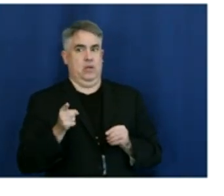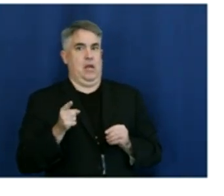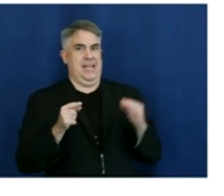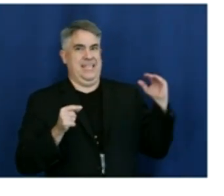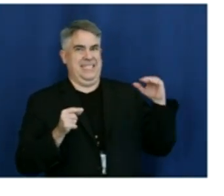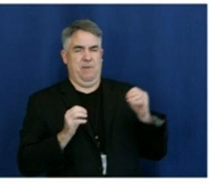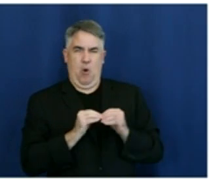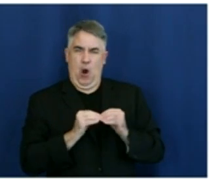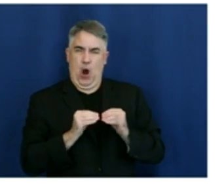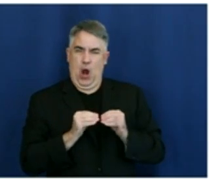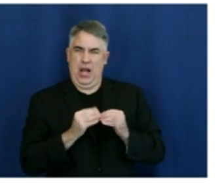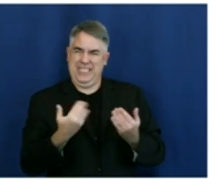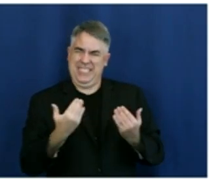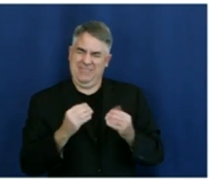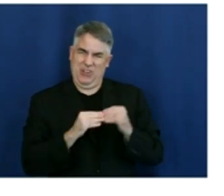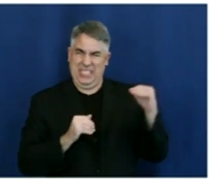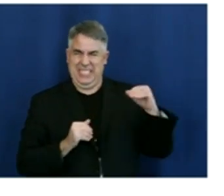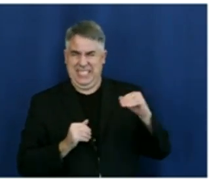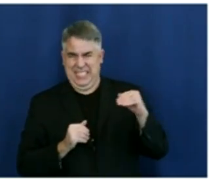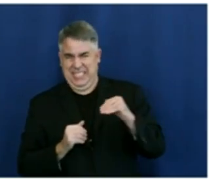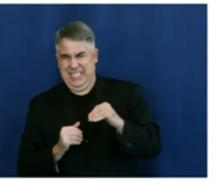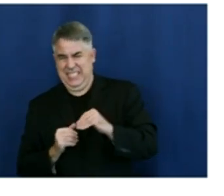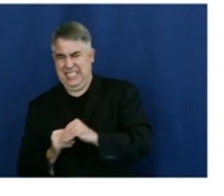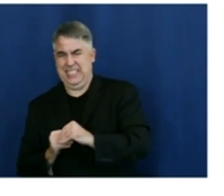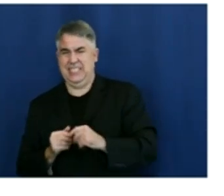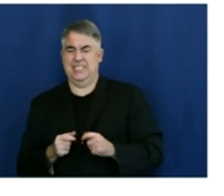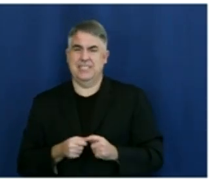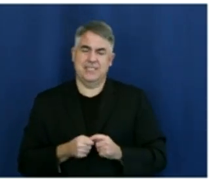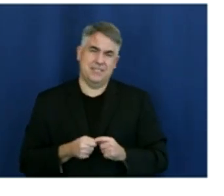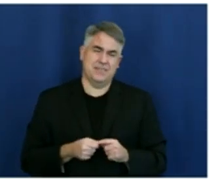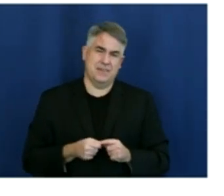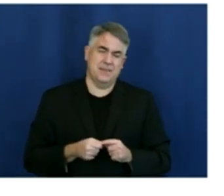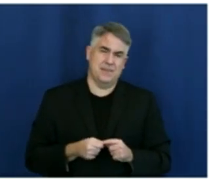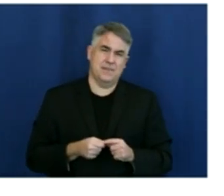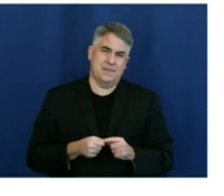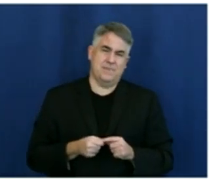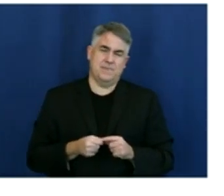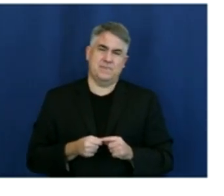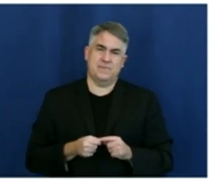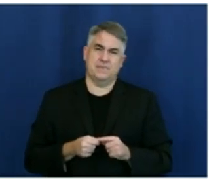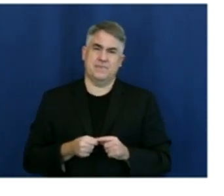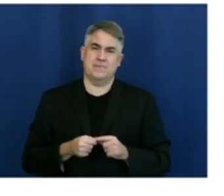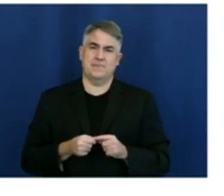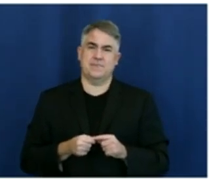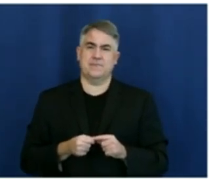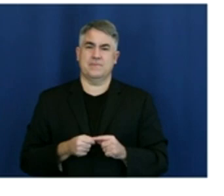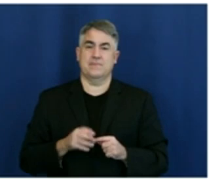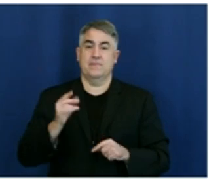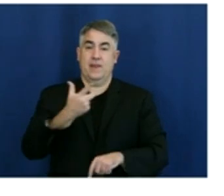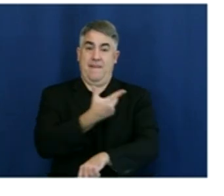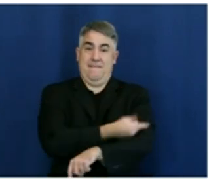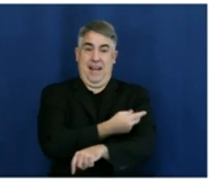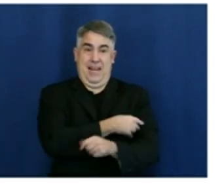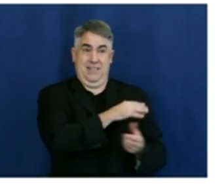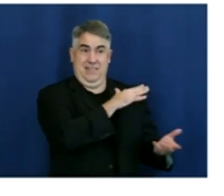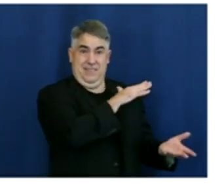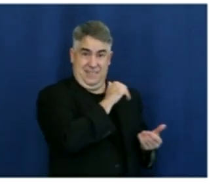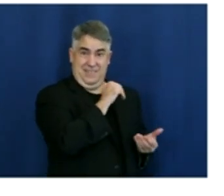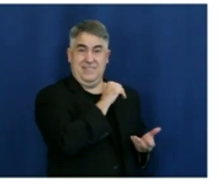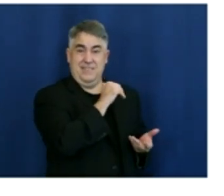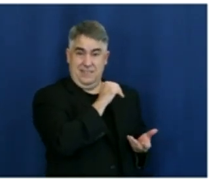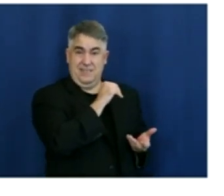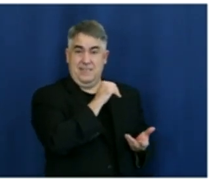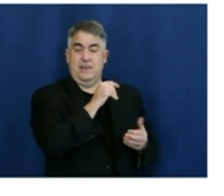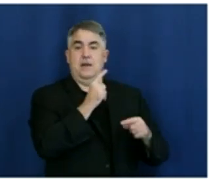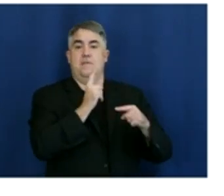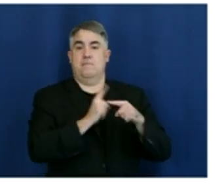this downward trajectory. But the combination of being on the leading edge of number of vaccines administered and the decline in cases should give us a sense of hope